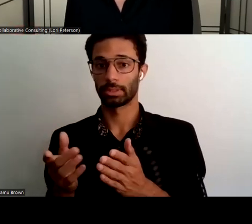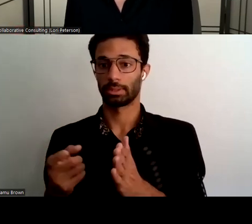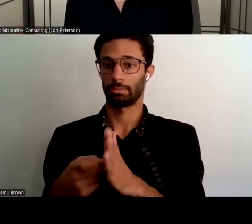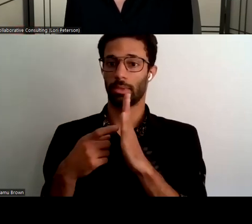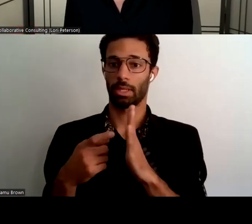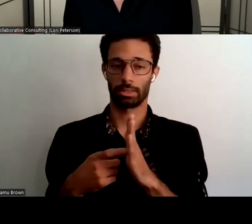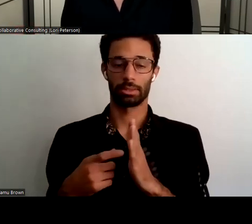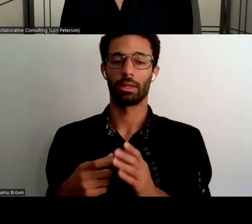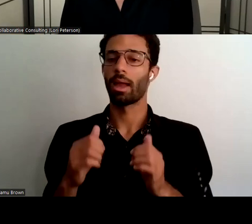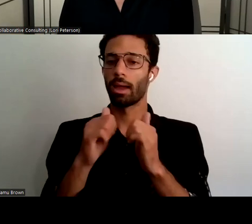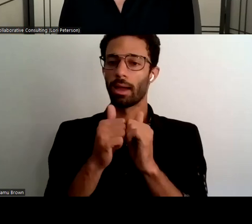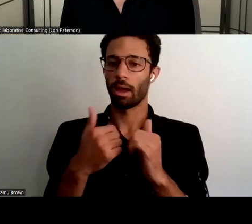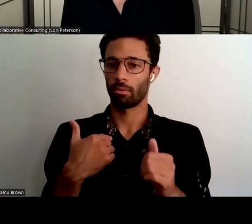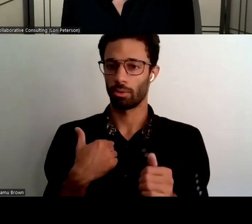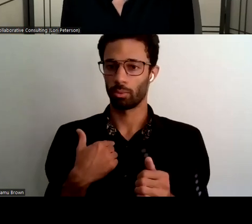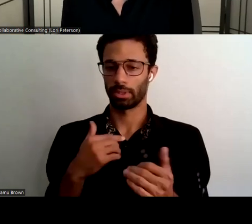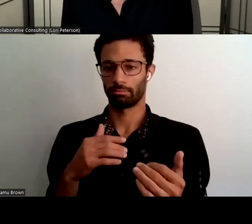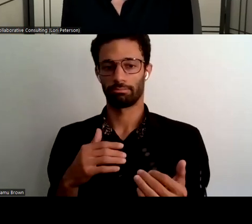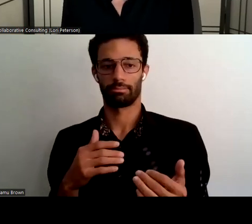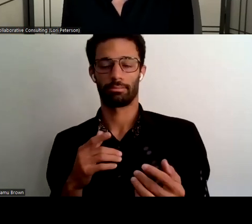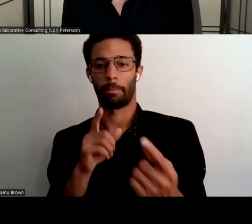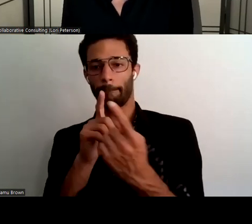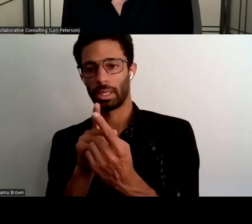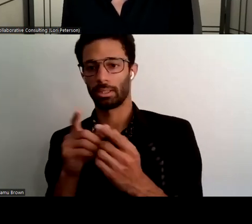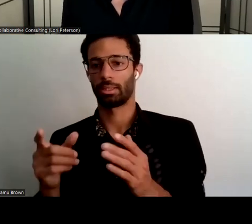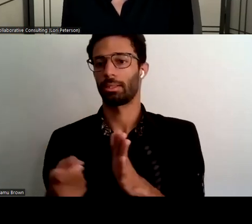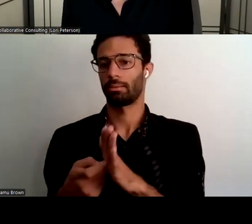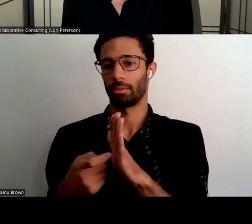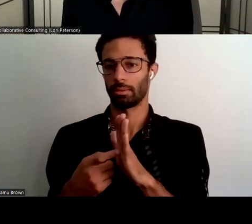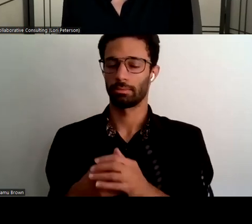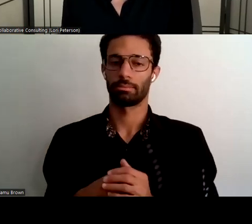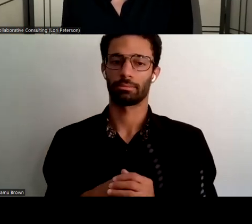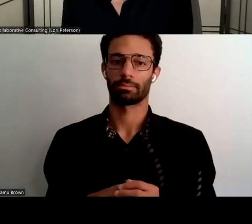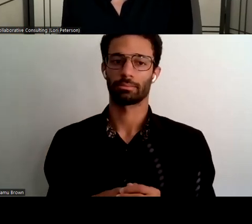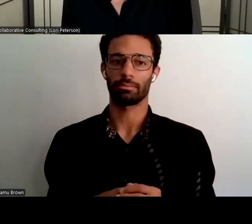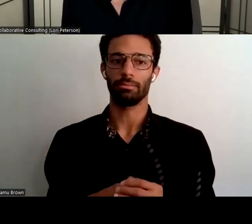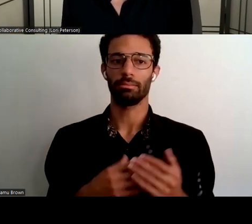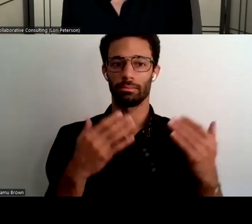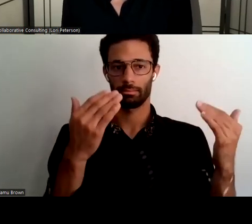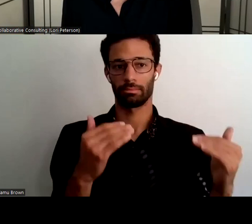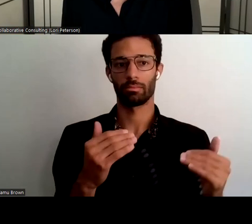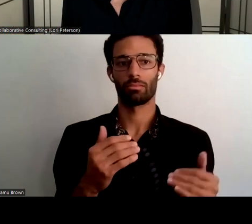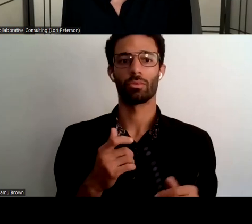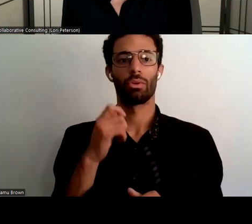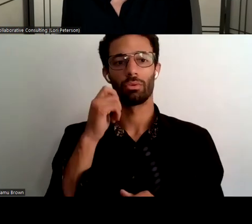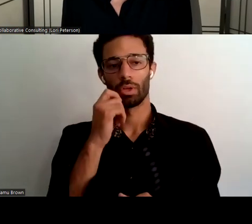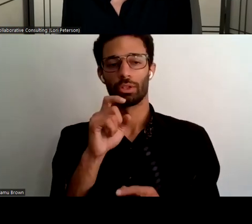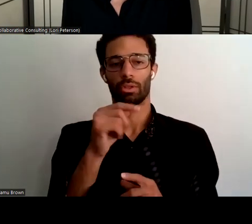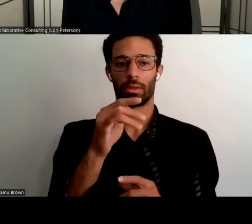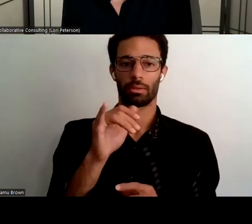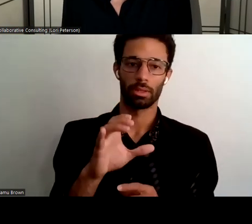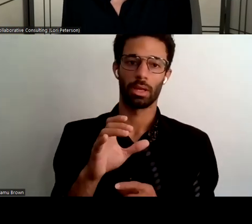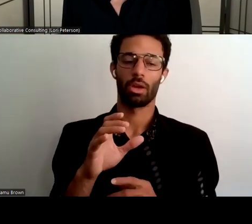we fill that demand second trend they talked about um racial ethnic and cultural diversity of older